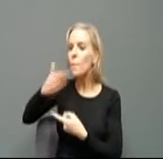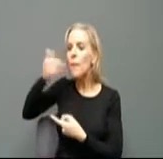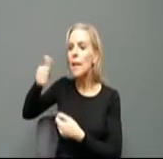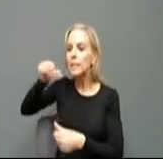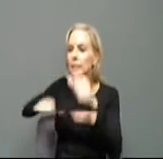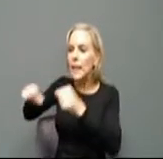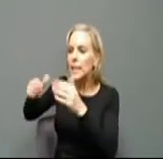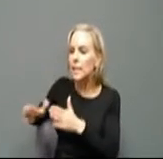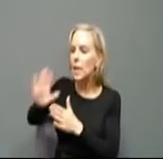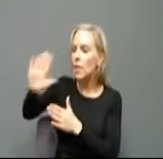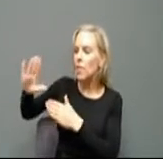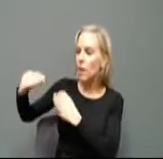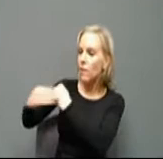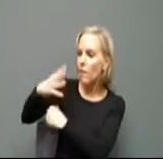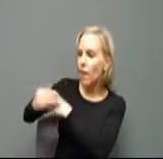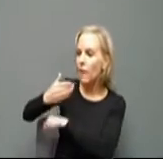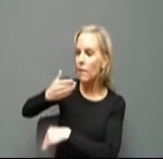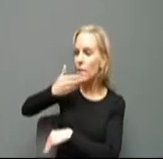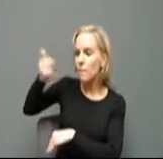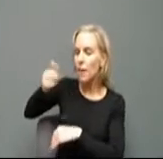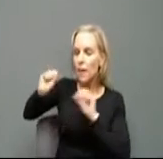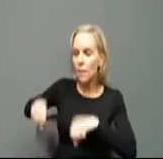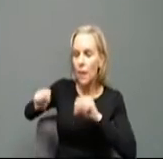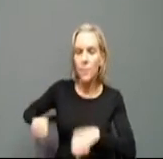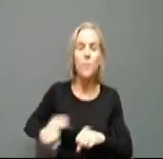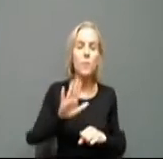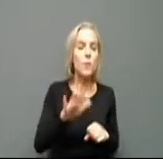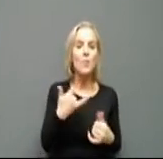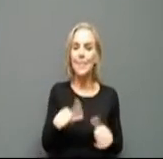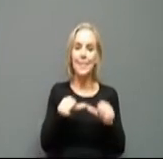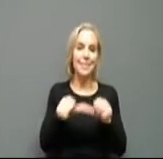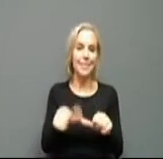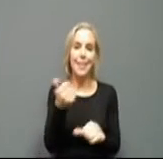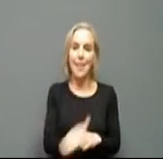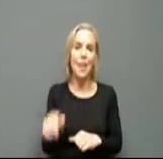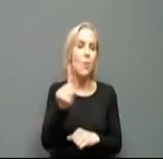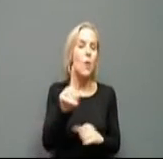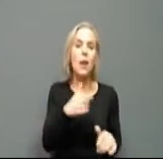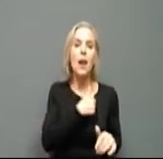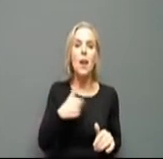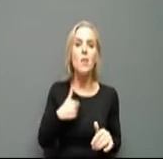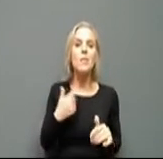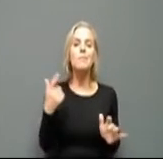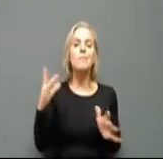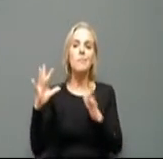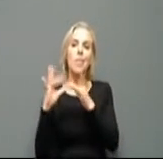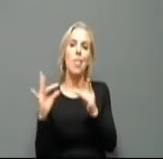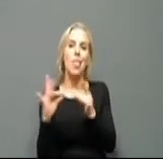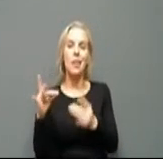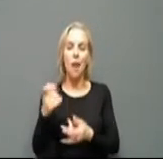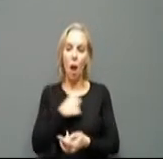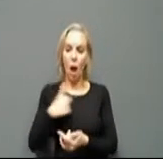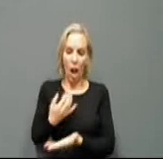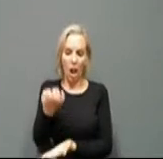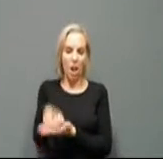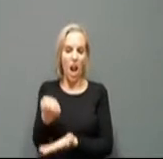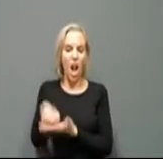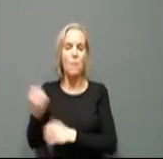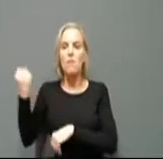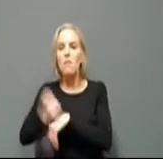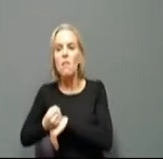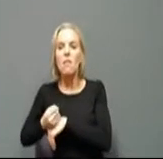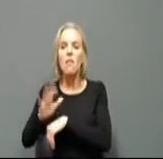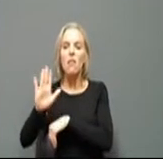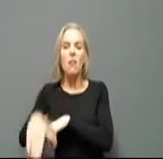continue to do. But listen, anyone who suggests our economy is not open. We just had the